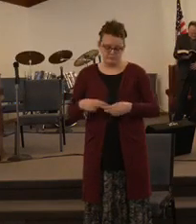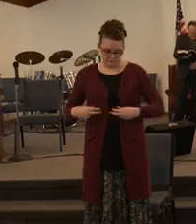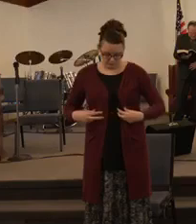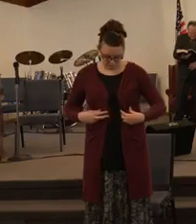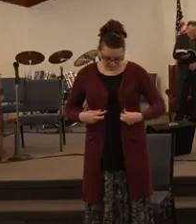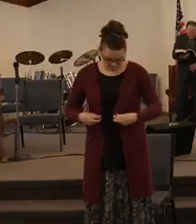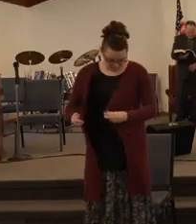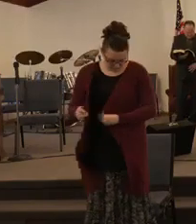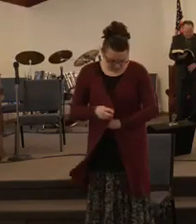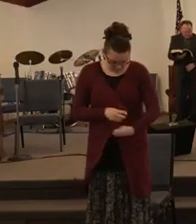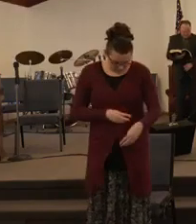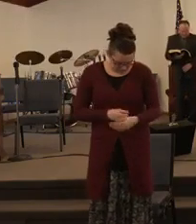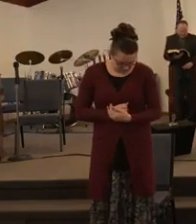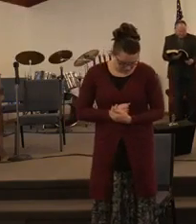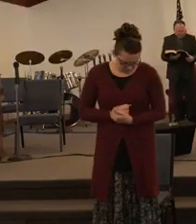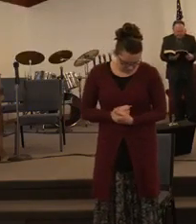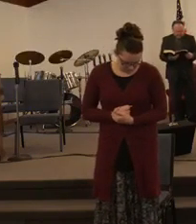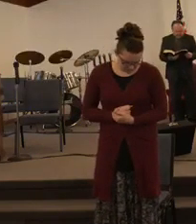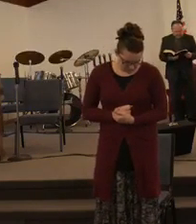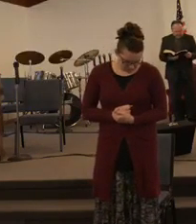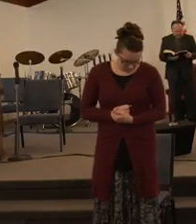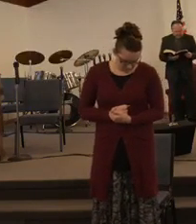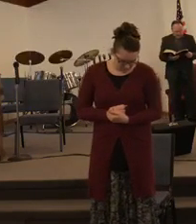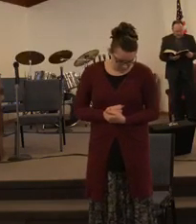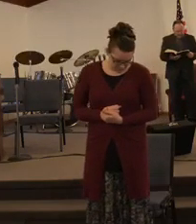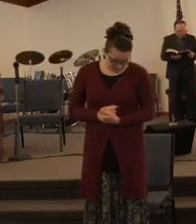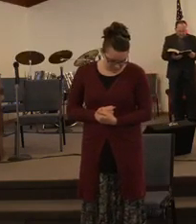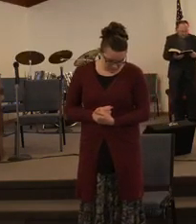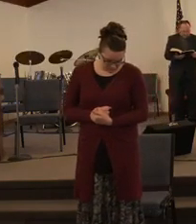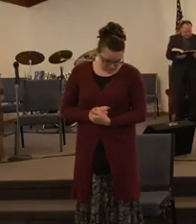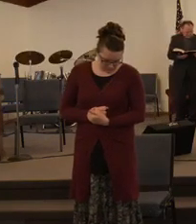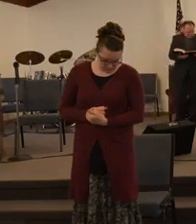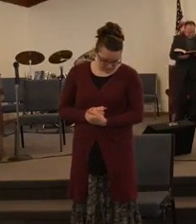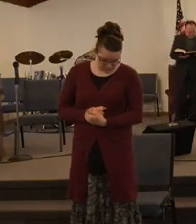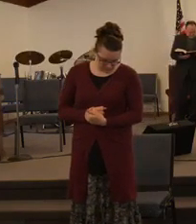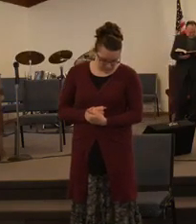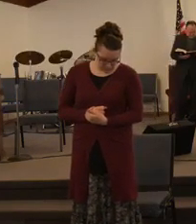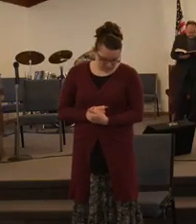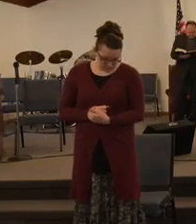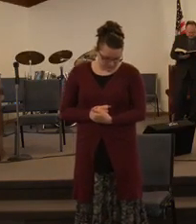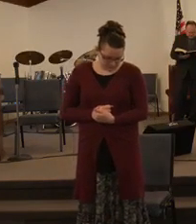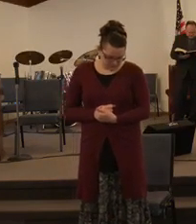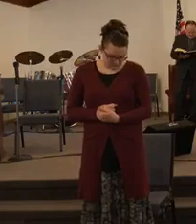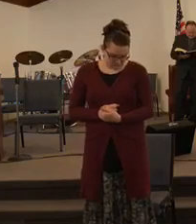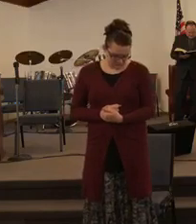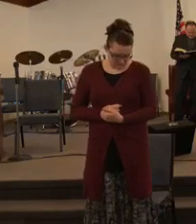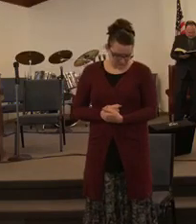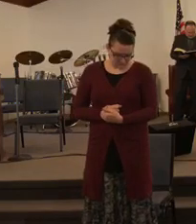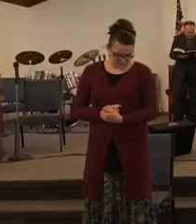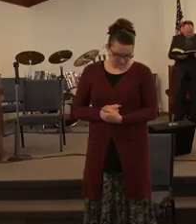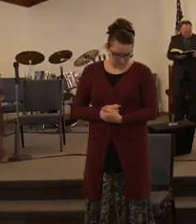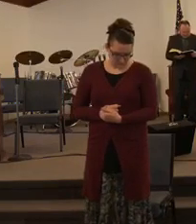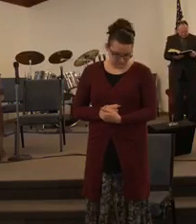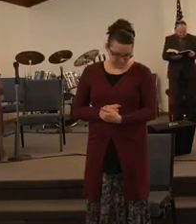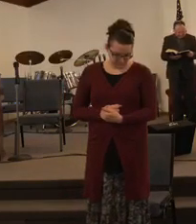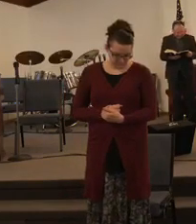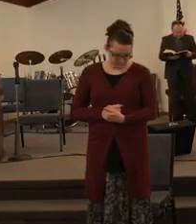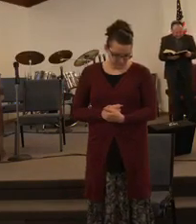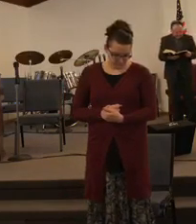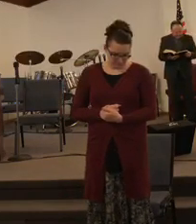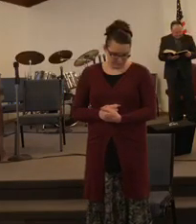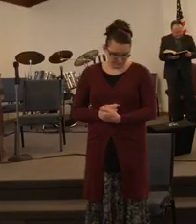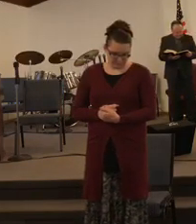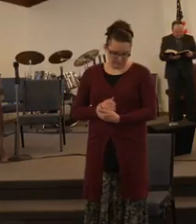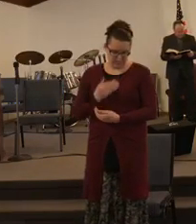first chapter of the book of Joshua. I do appreciate our